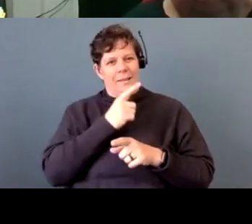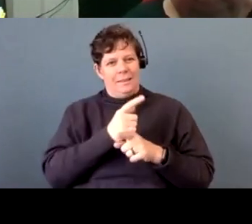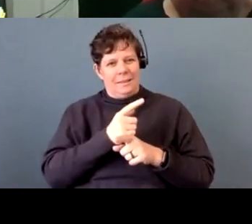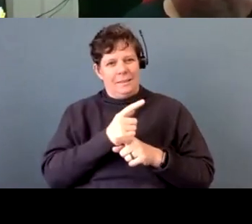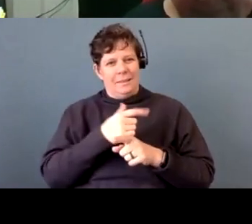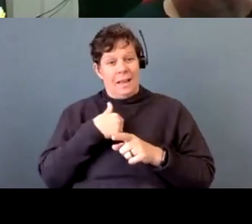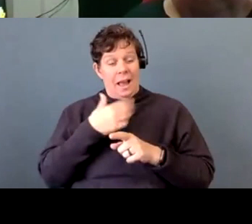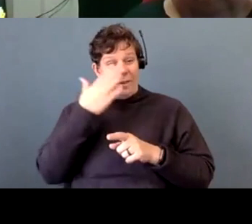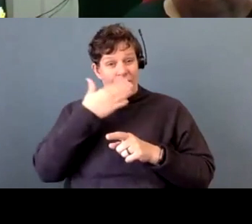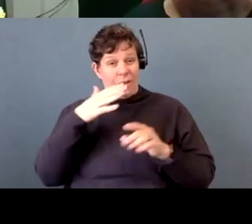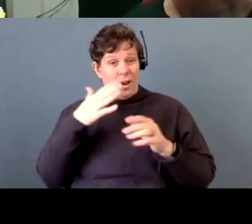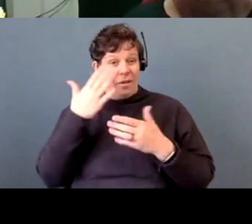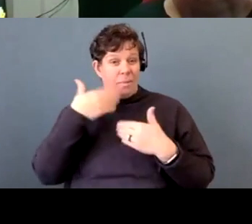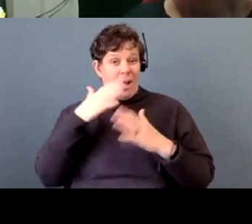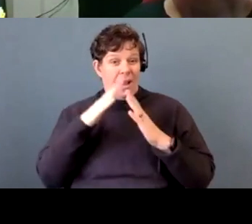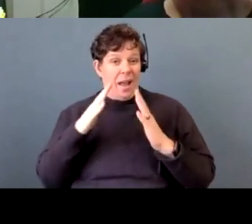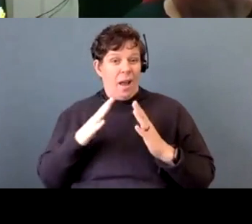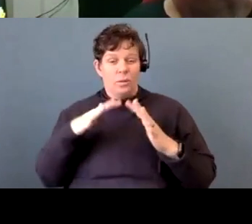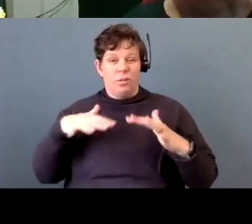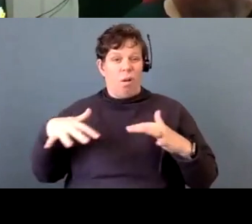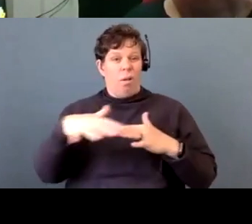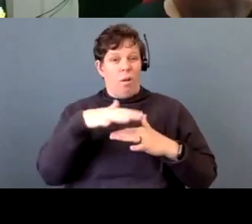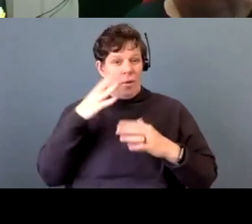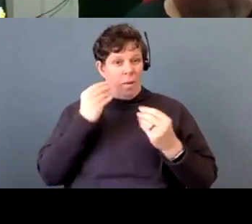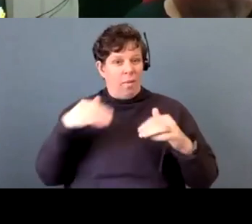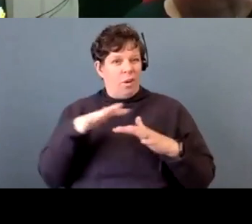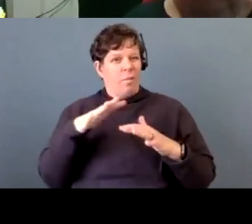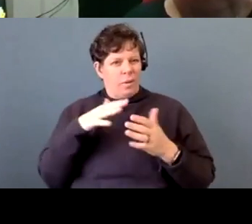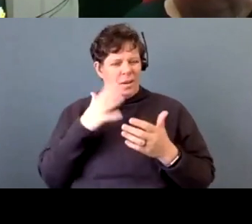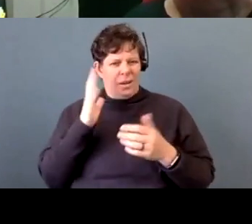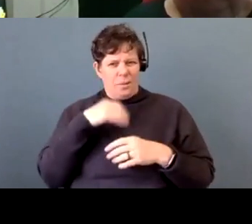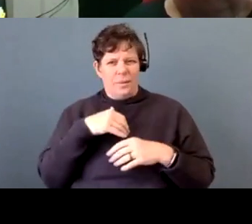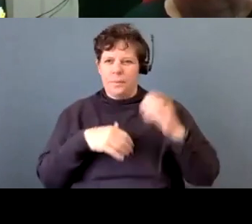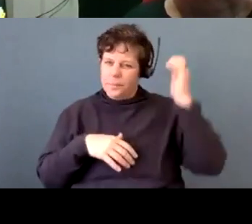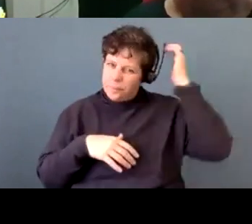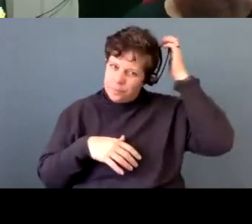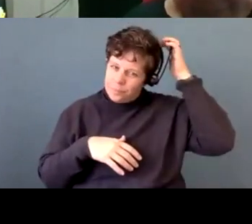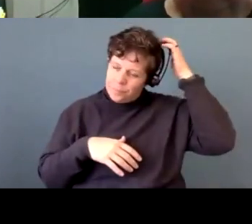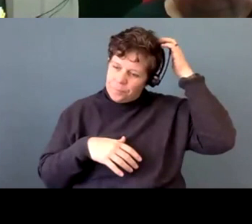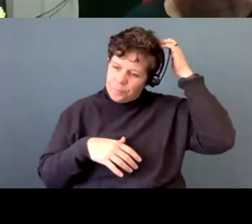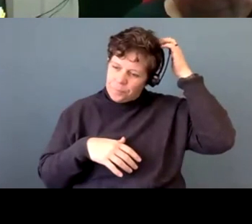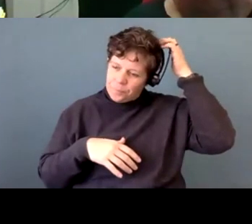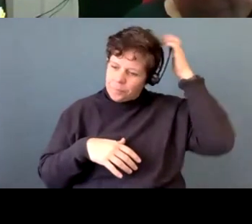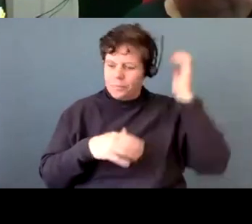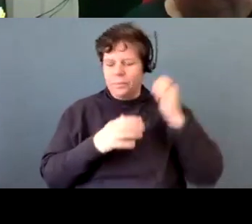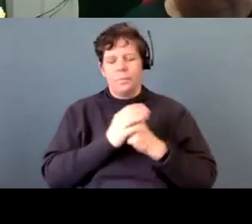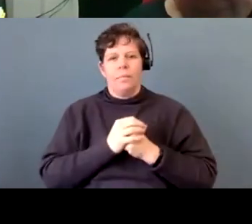of my house everywhere. It's weird, but yeah, I, over the years, no, it doesn't